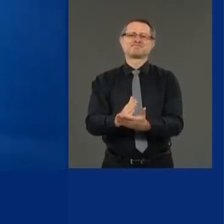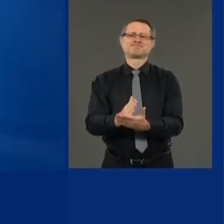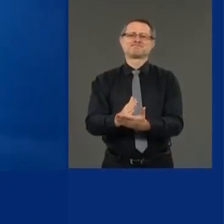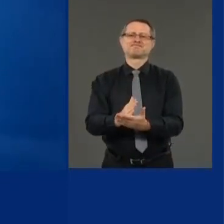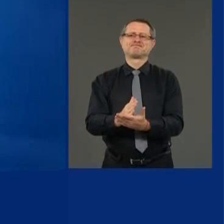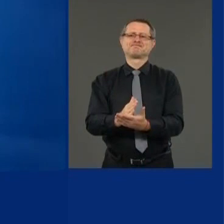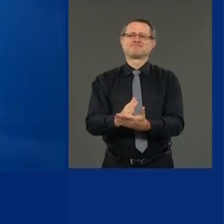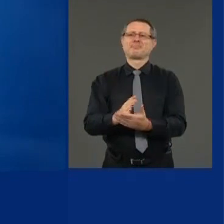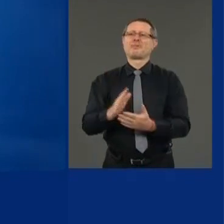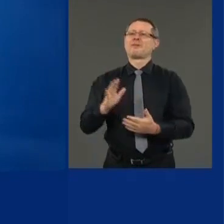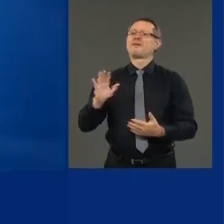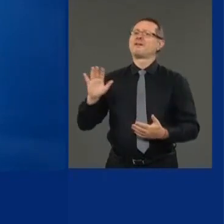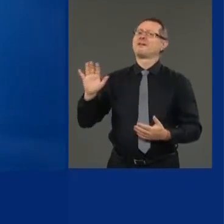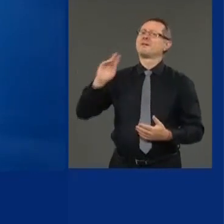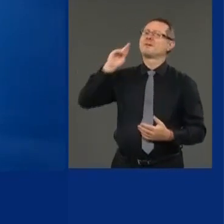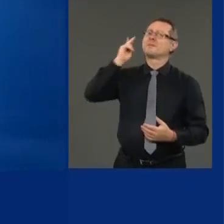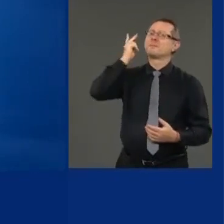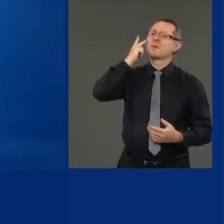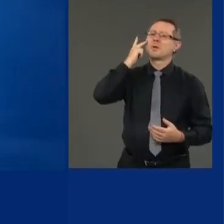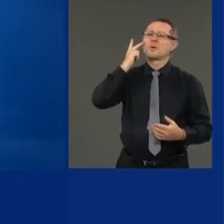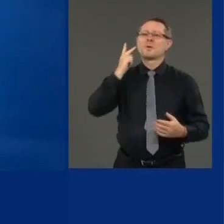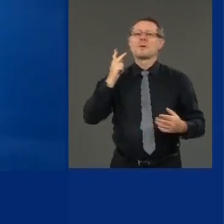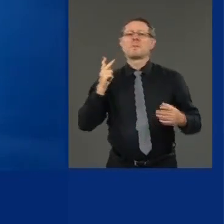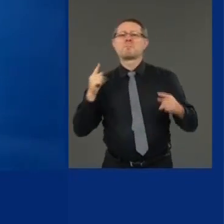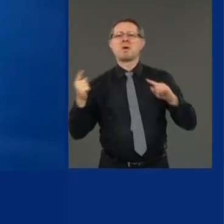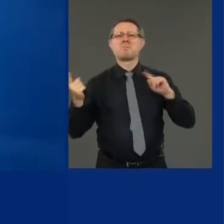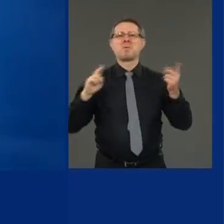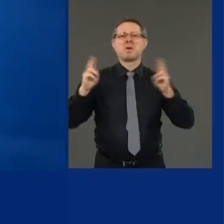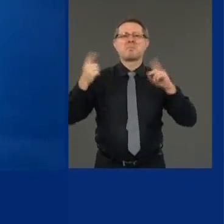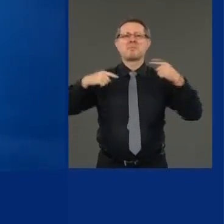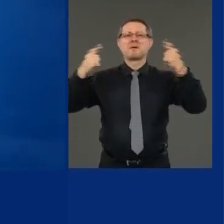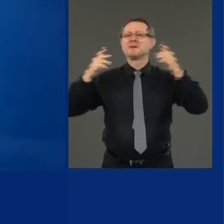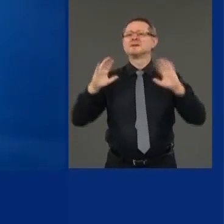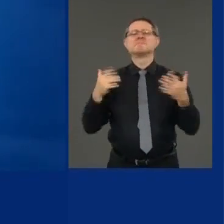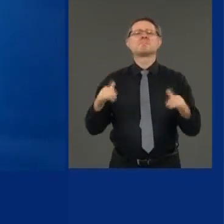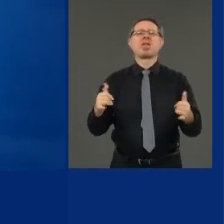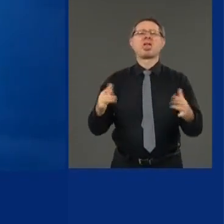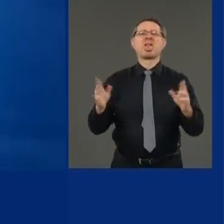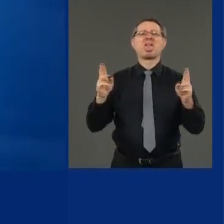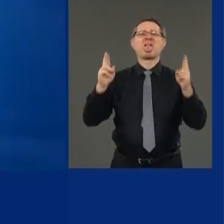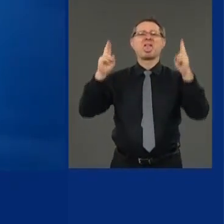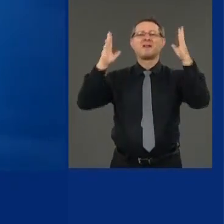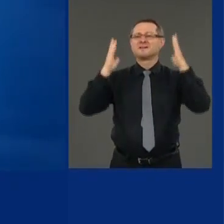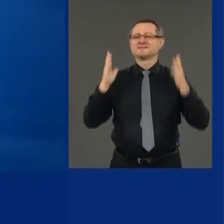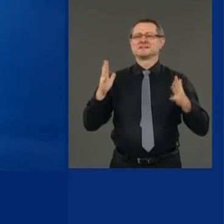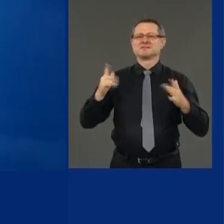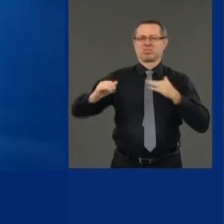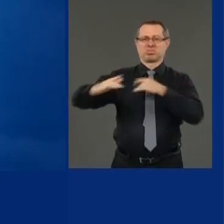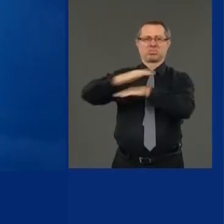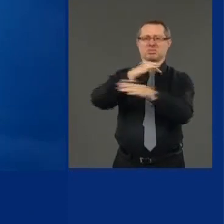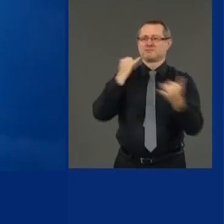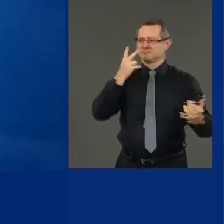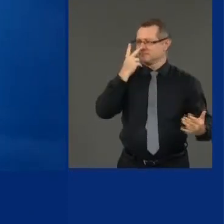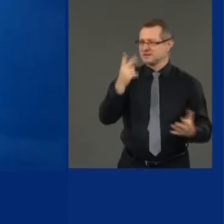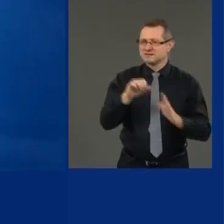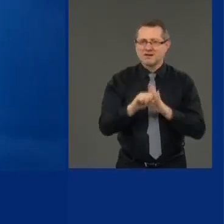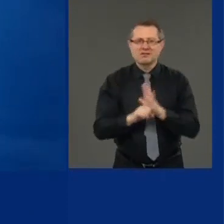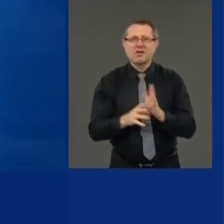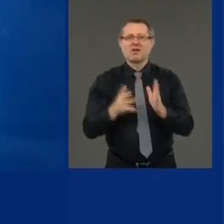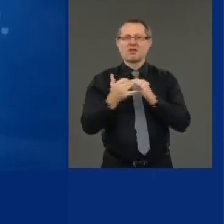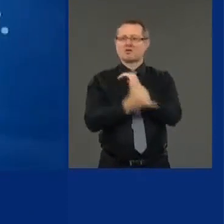political debate that is still going on in this state and in this country. No politics.